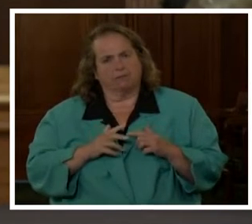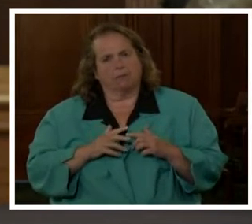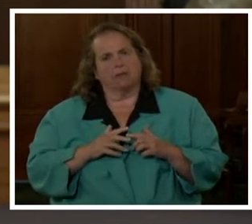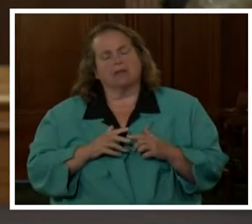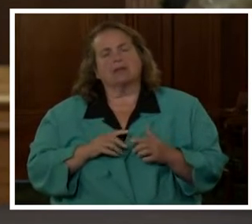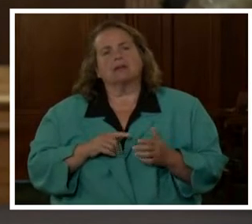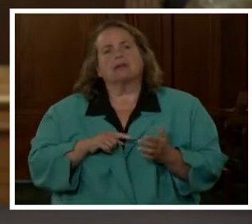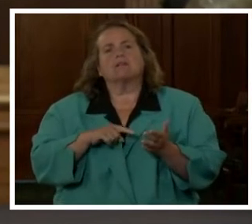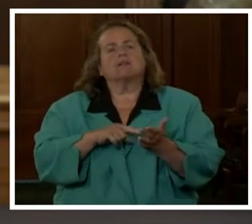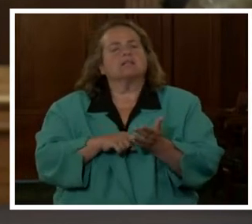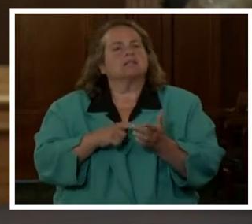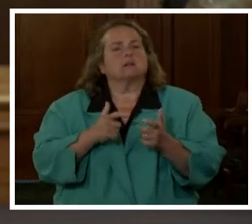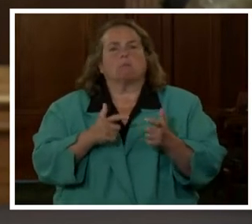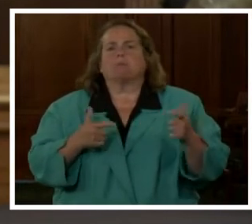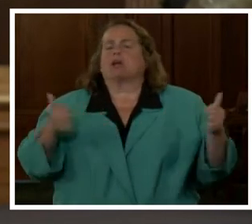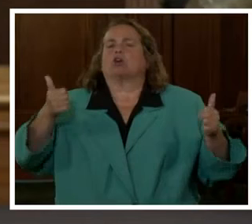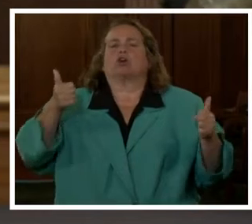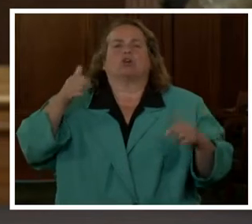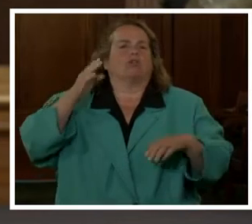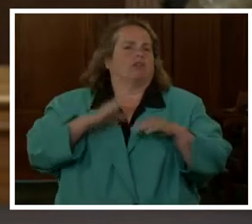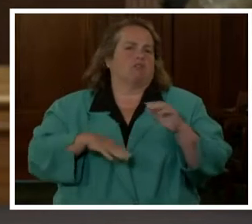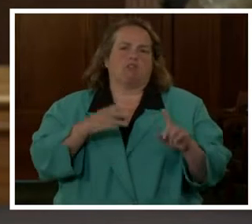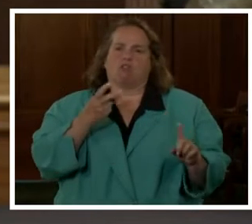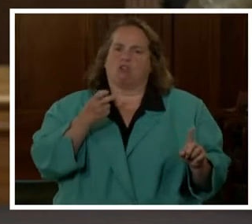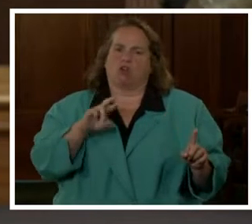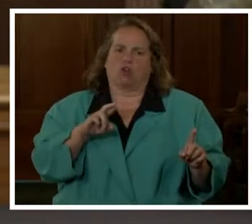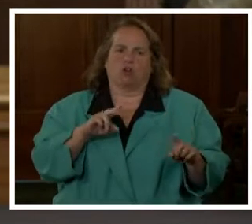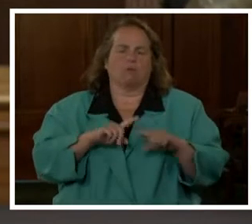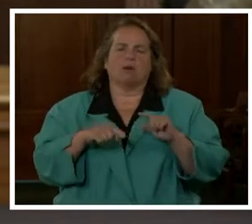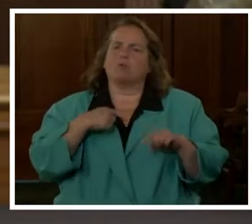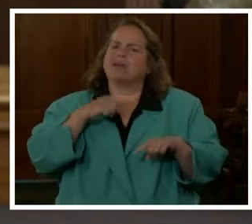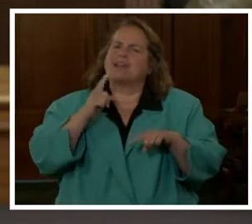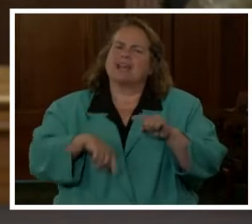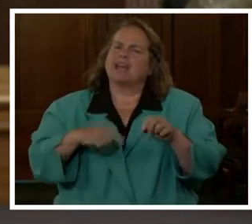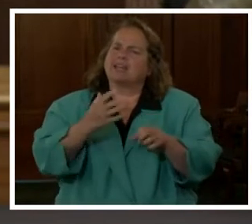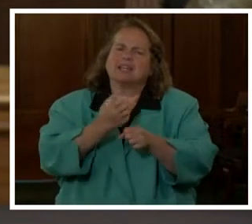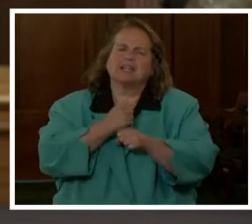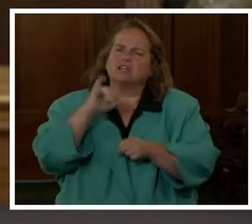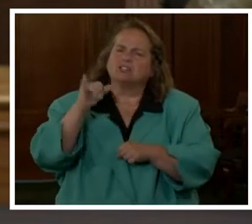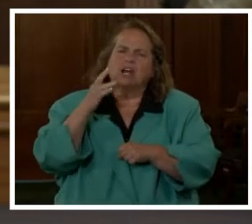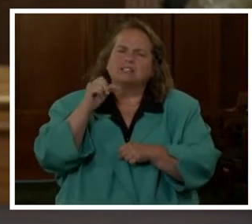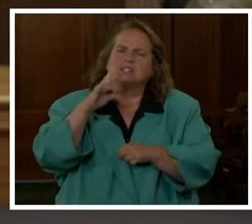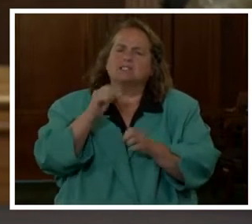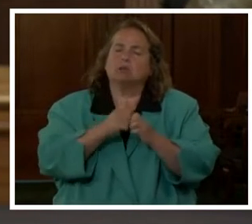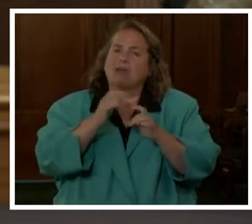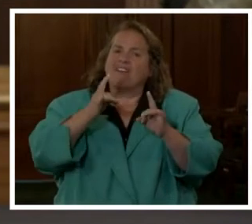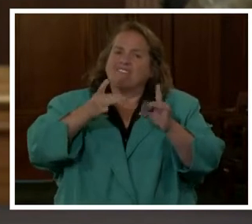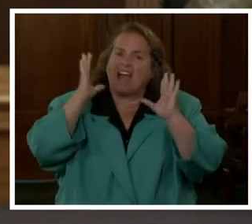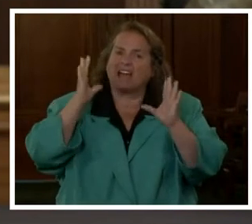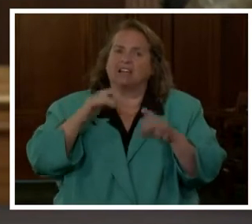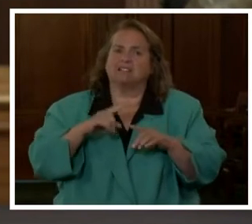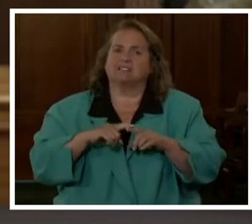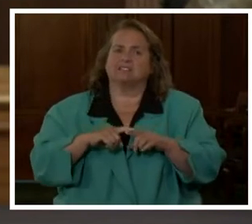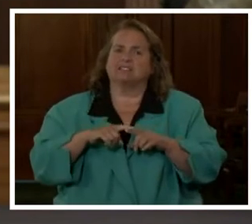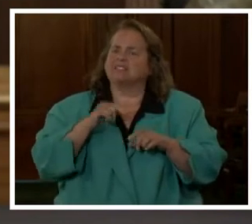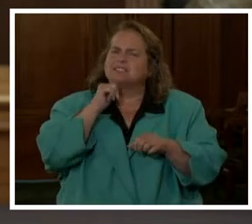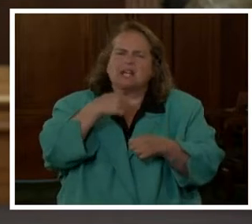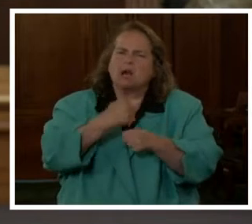This is so much bigger than her, but we can't get justice with violence. It doesn't make sense.